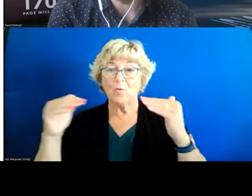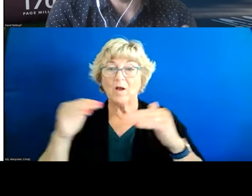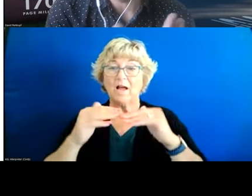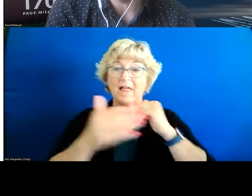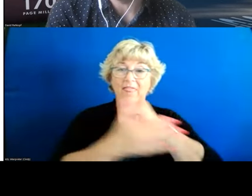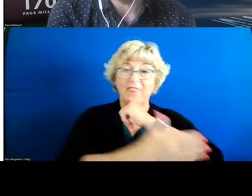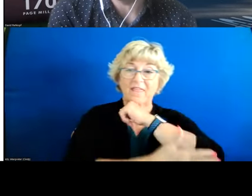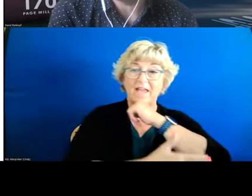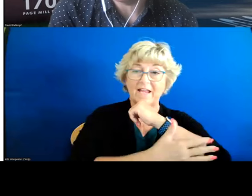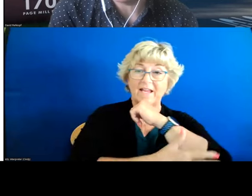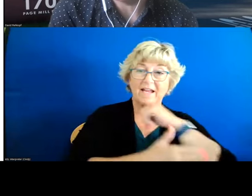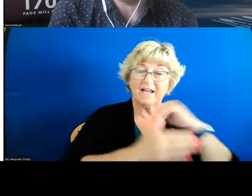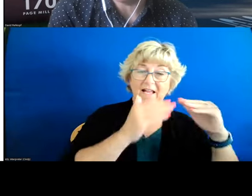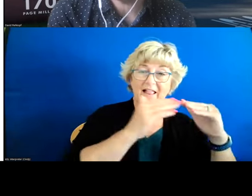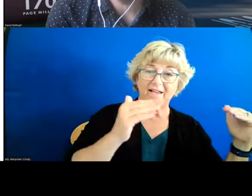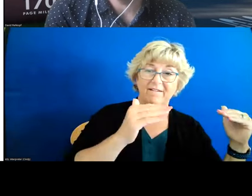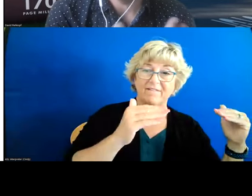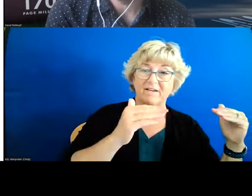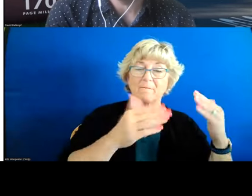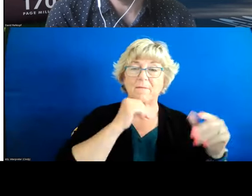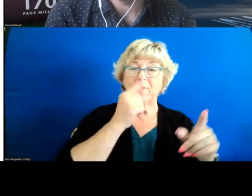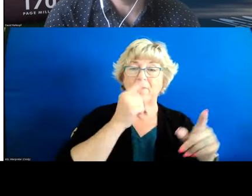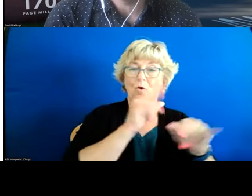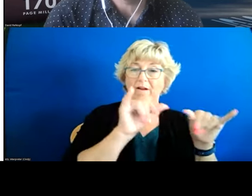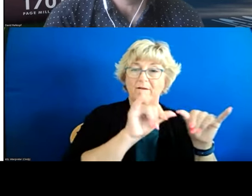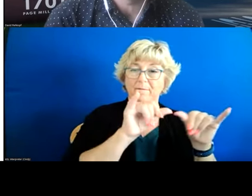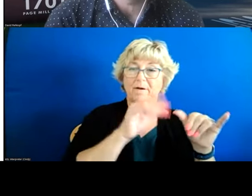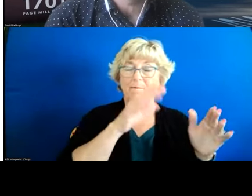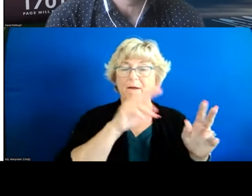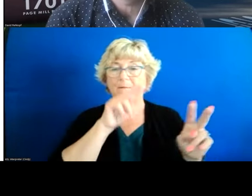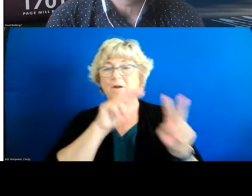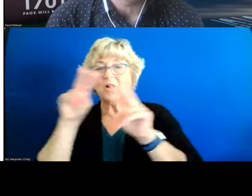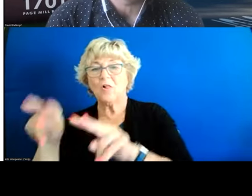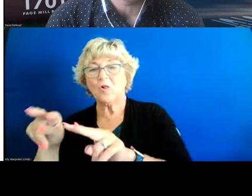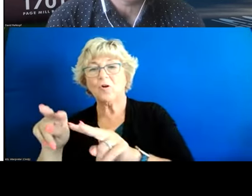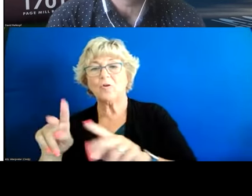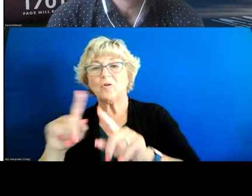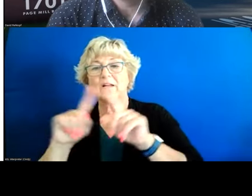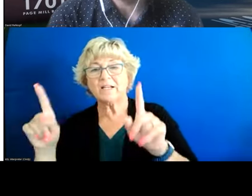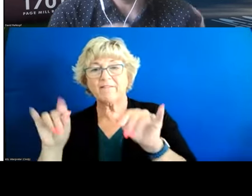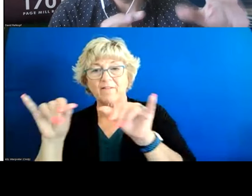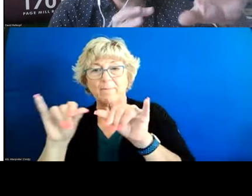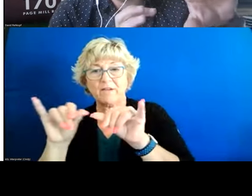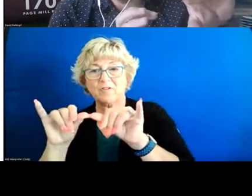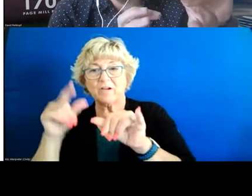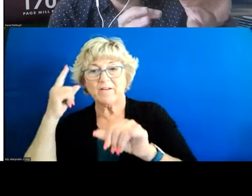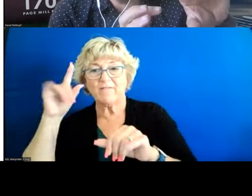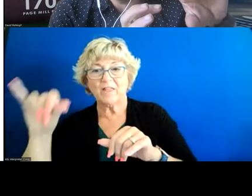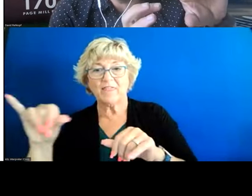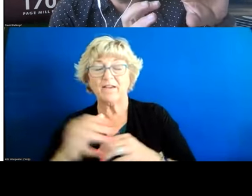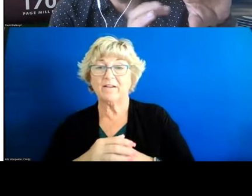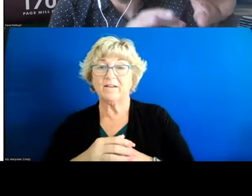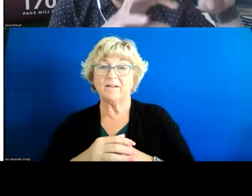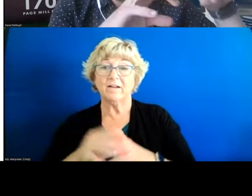level that might not be the the right measure for we might want to use a different different measures there uh if if the